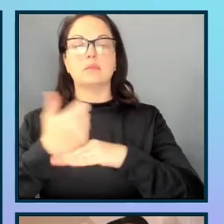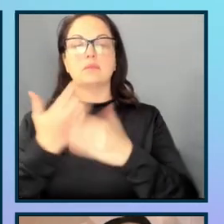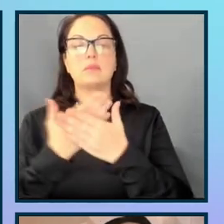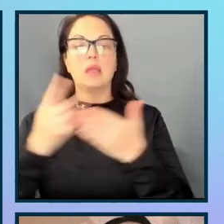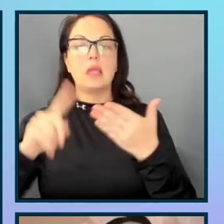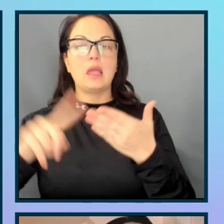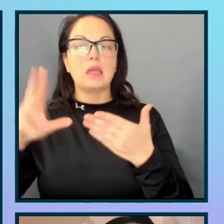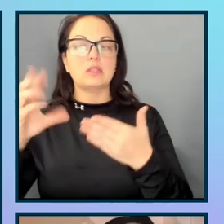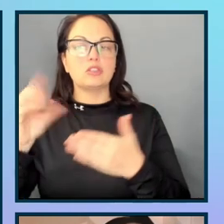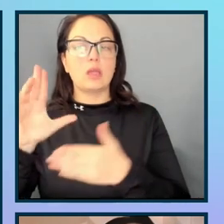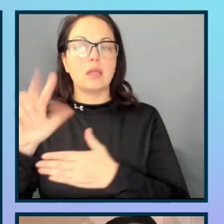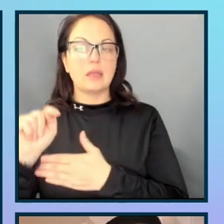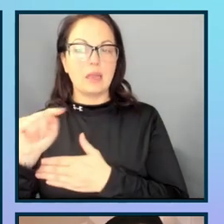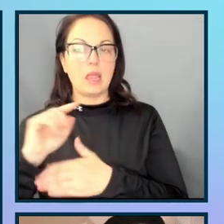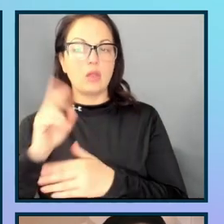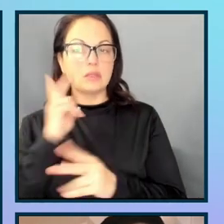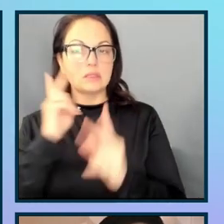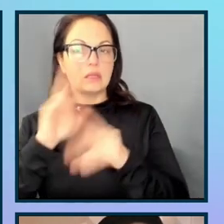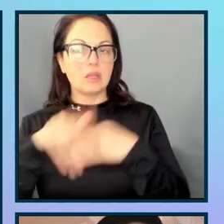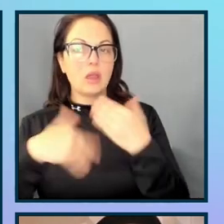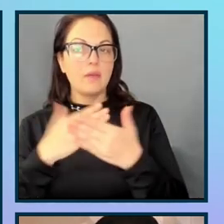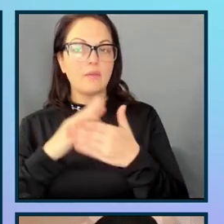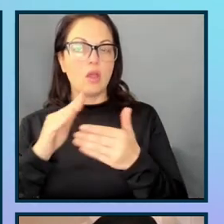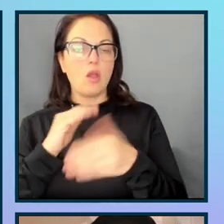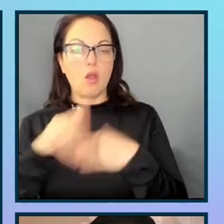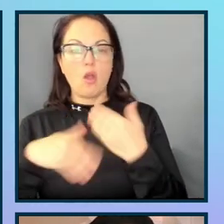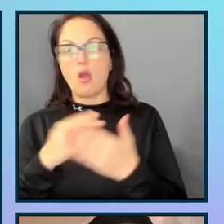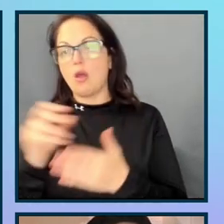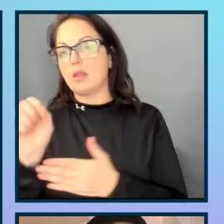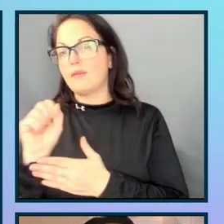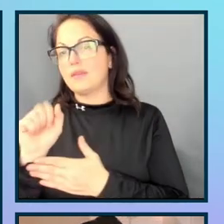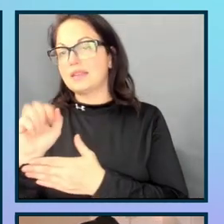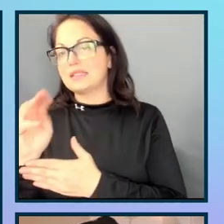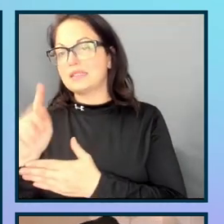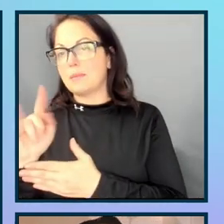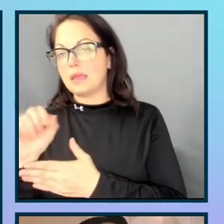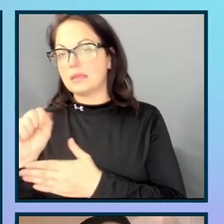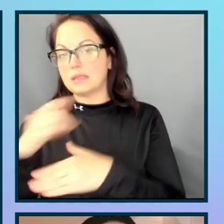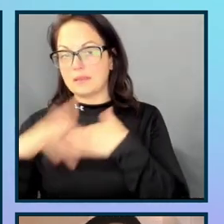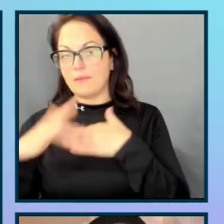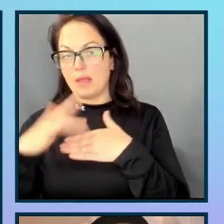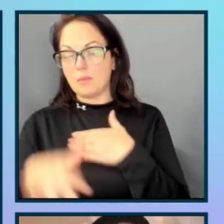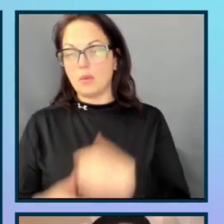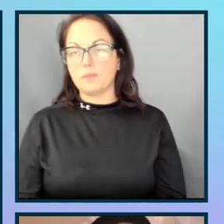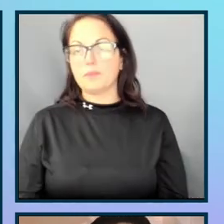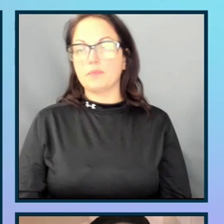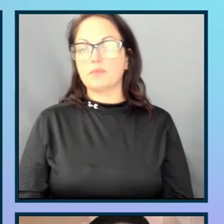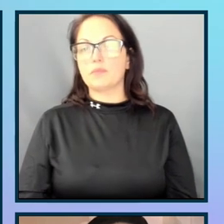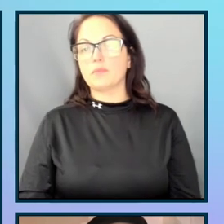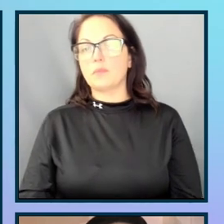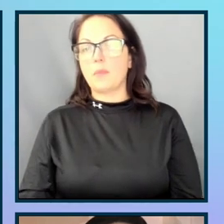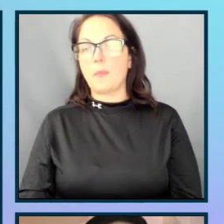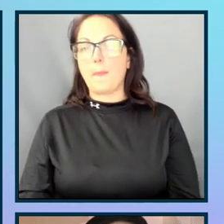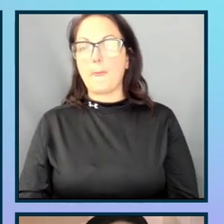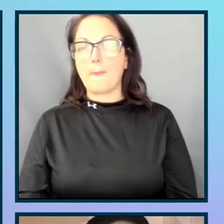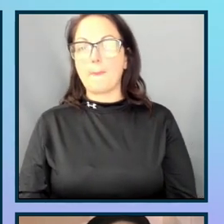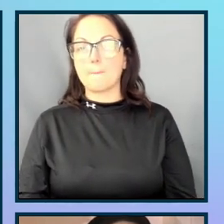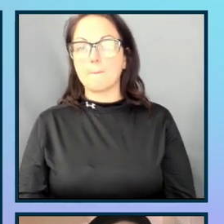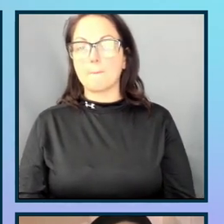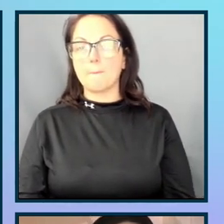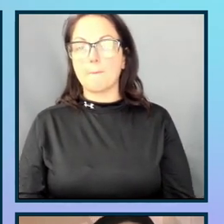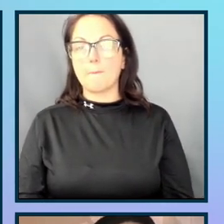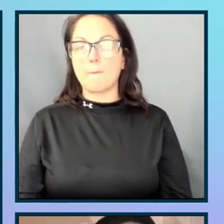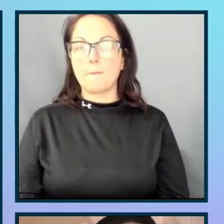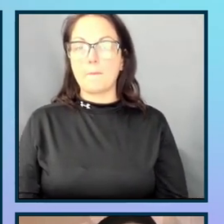see that you're having all of the semantics available for assistive technologies. A very similar experience is available